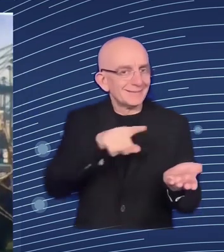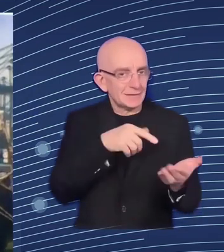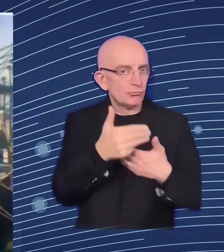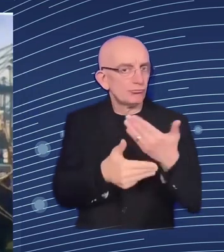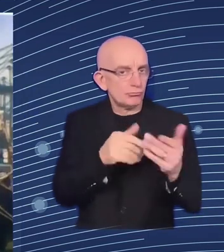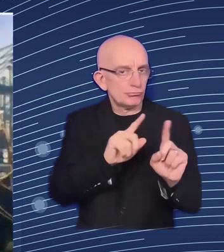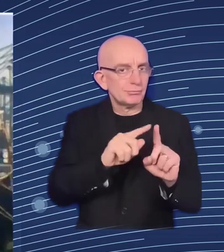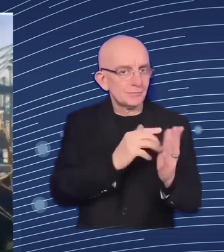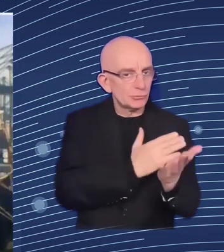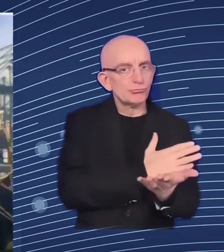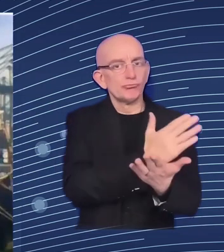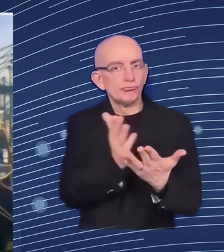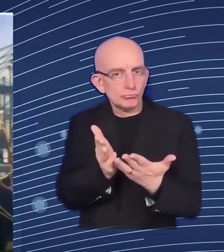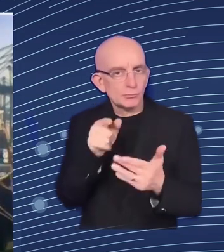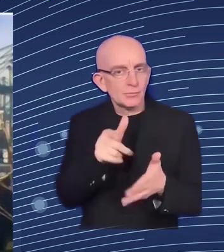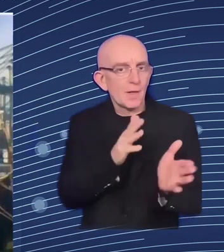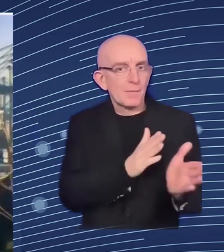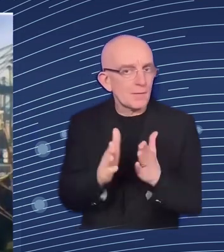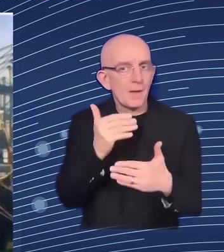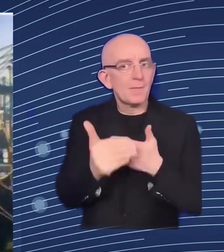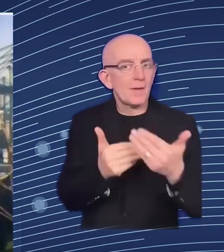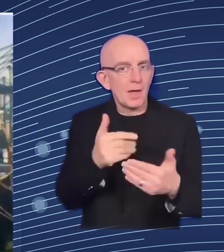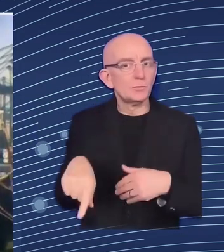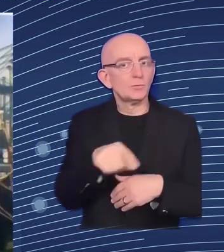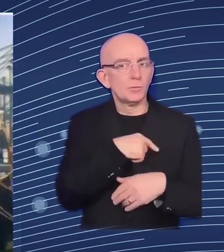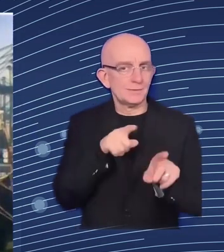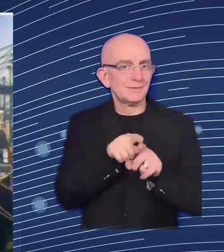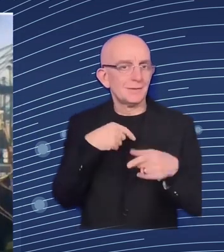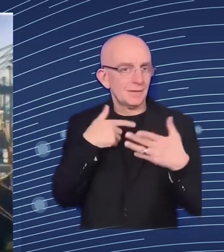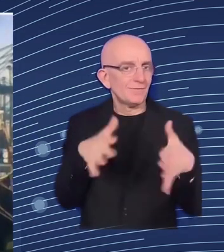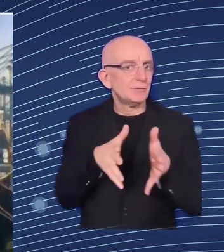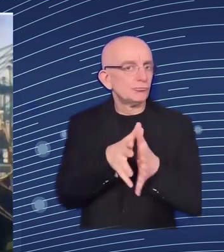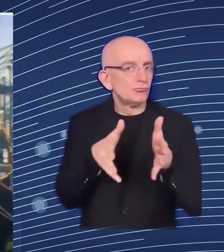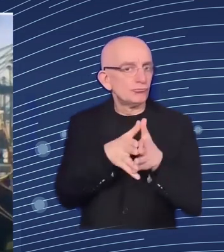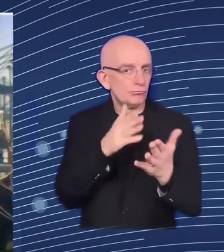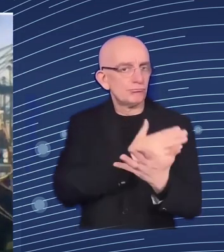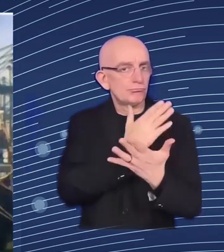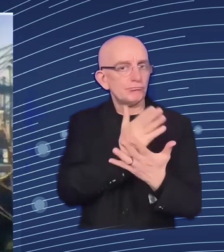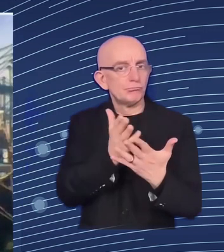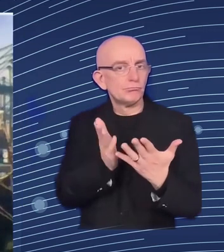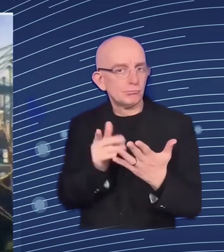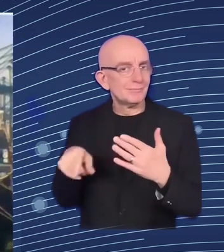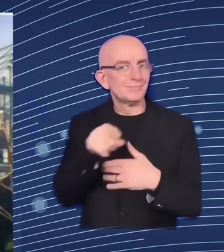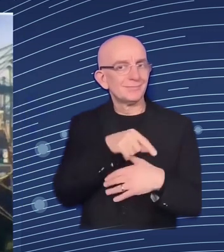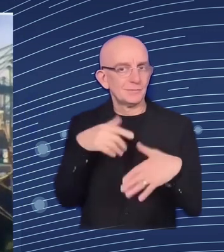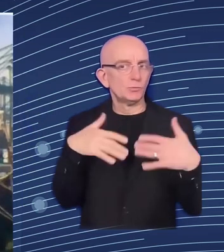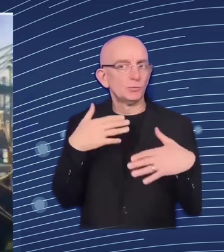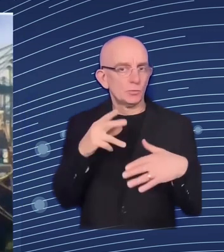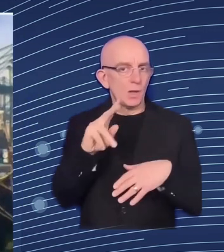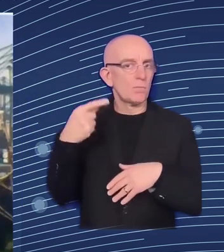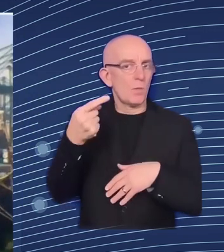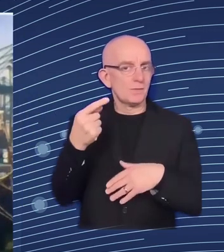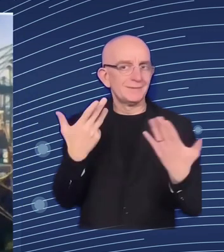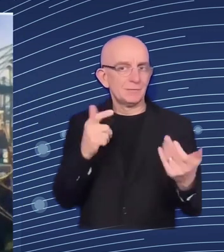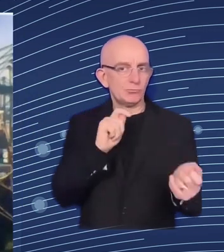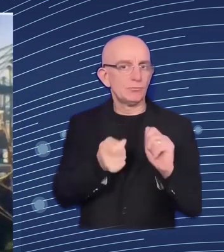mentioned these various chapters of where could be the key reforms key investments that can really help the ukrainian uh